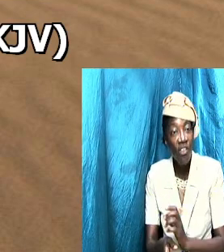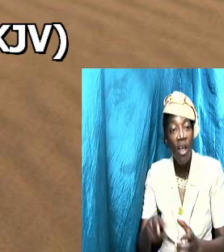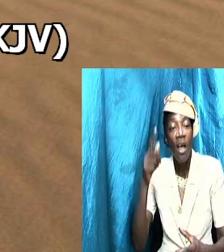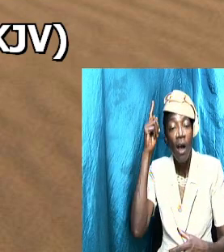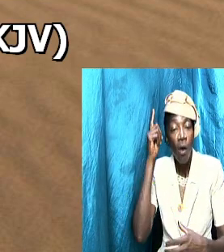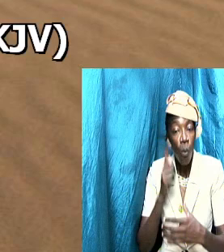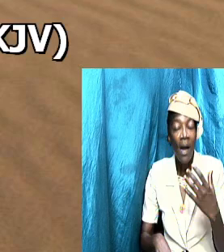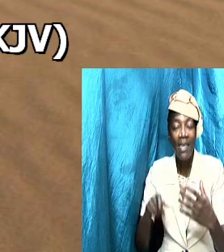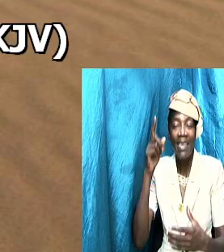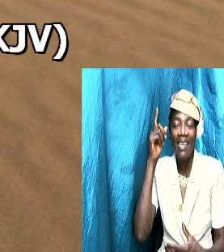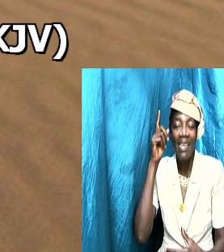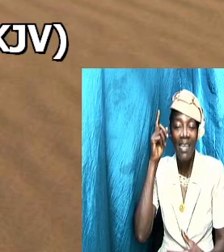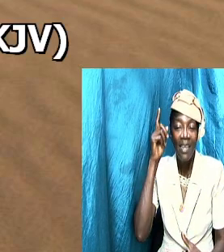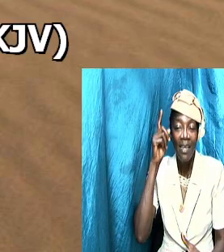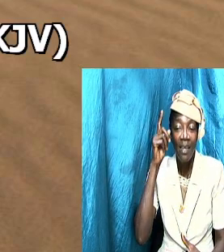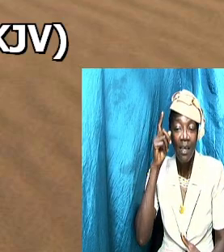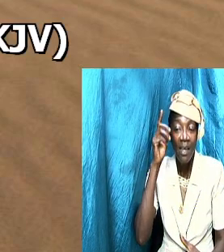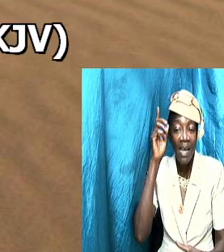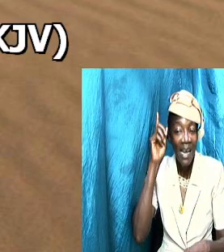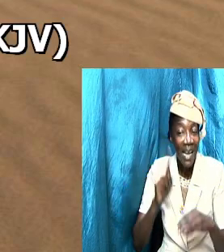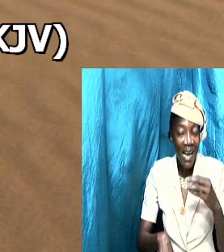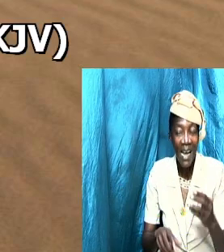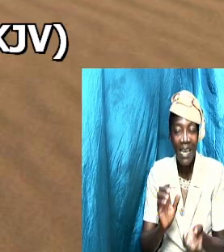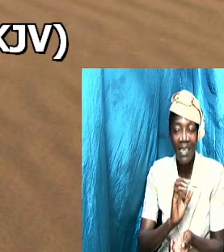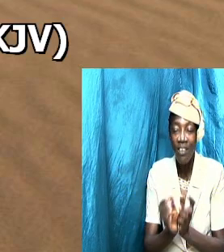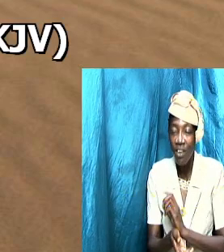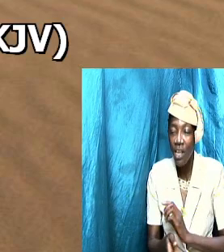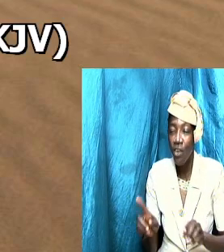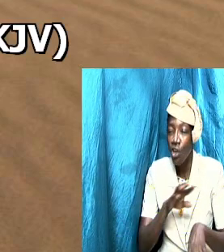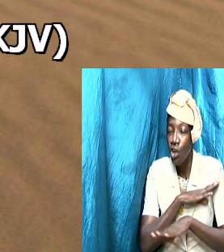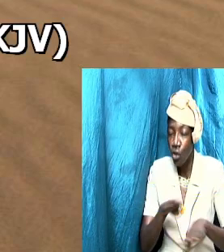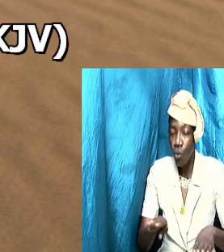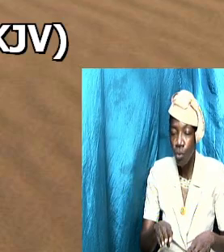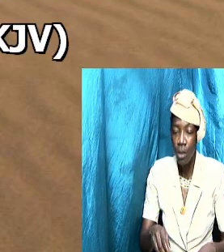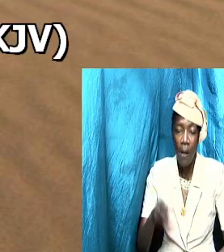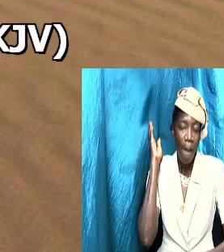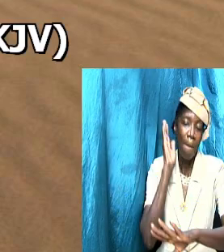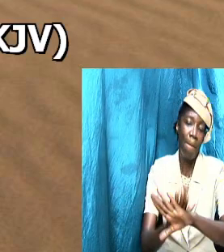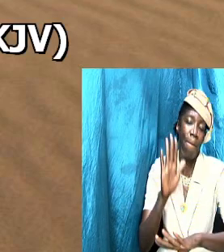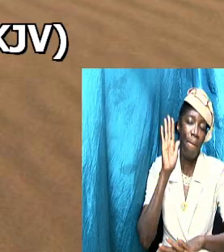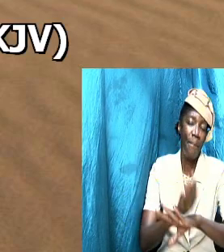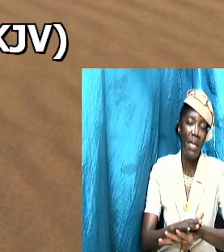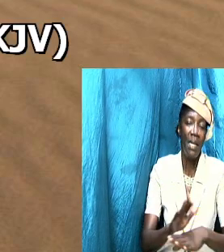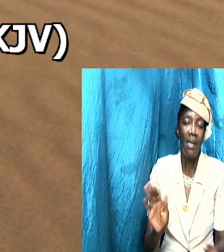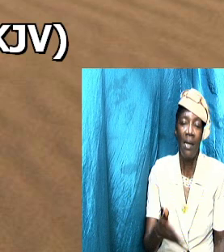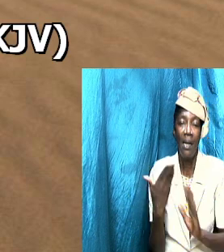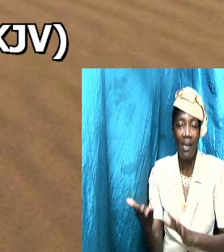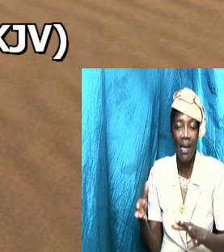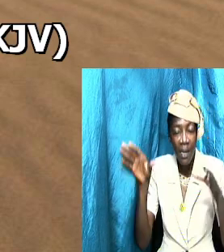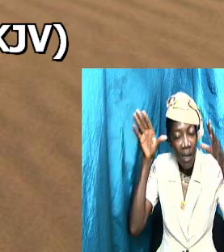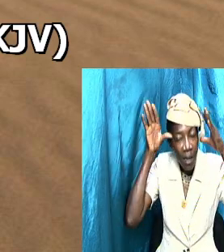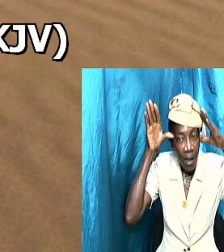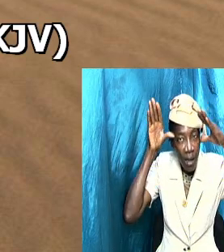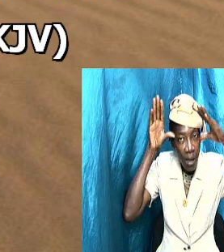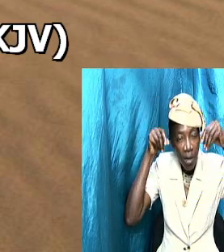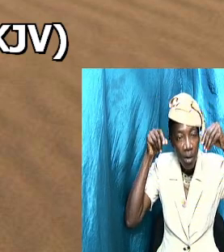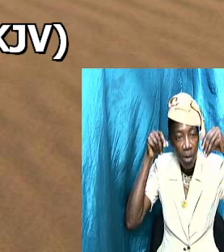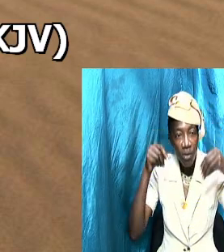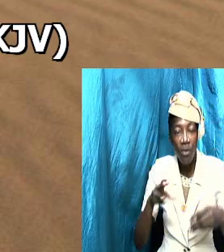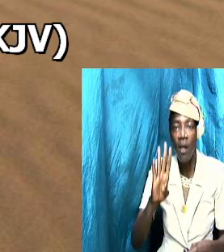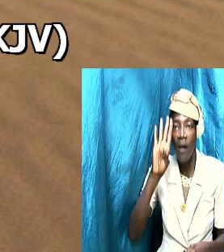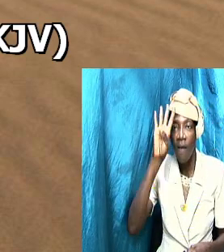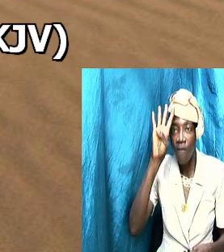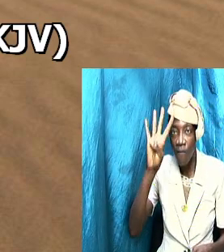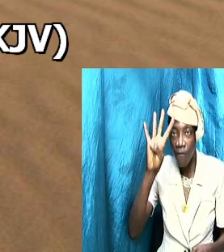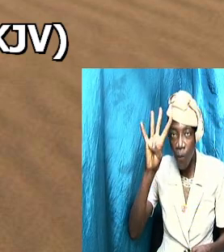don't make sense we beat a dead horse so there are four things that we must